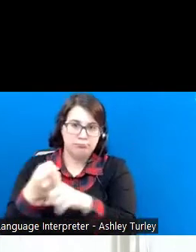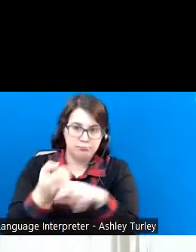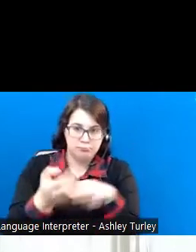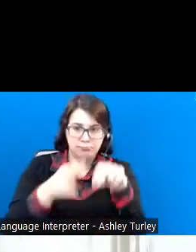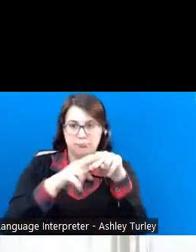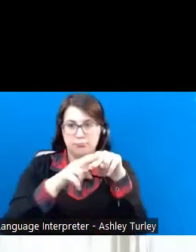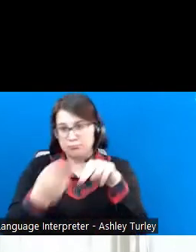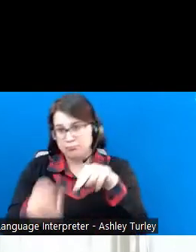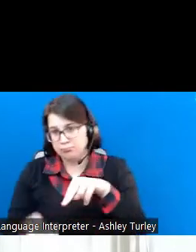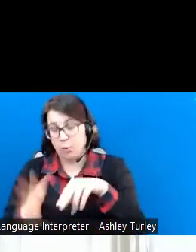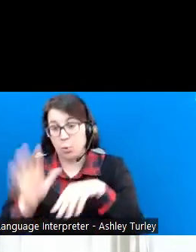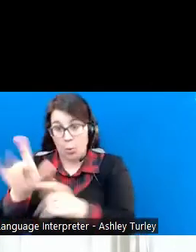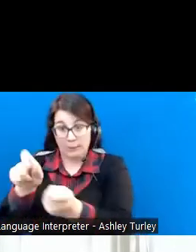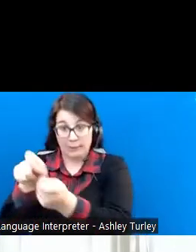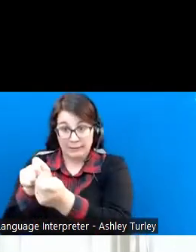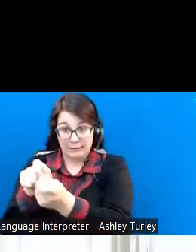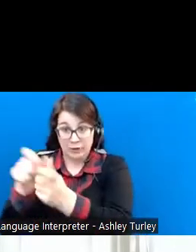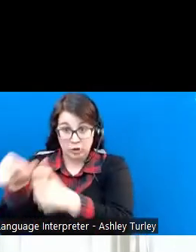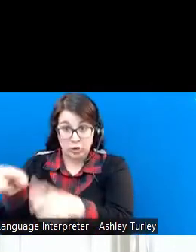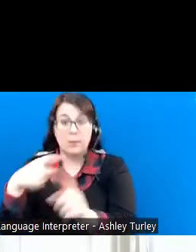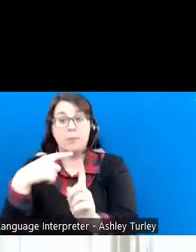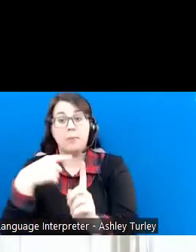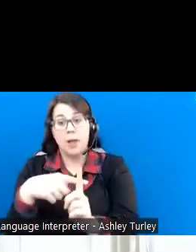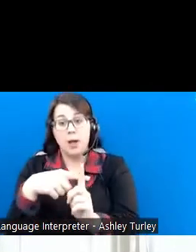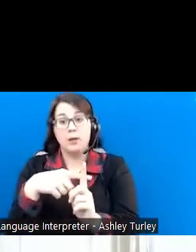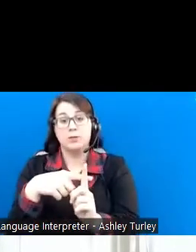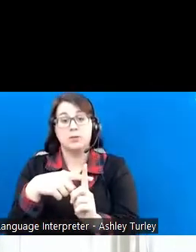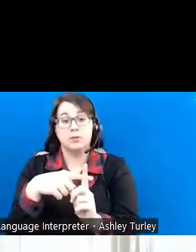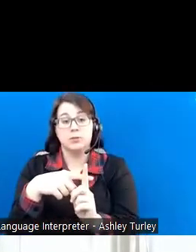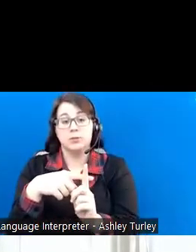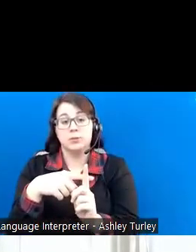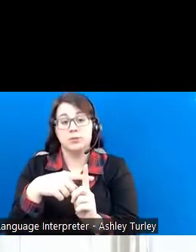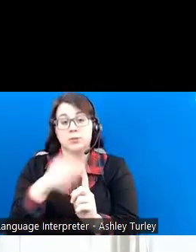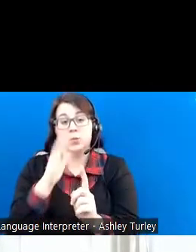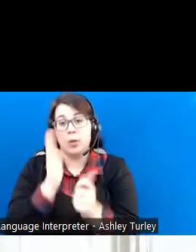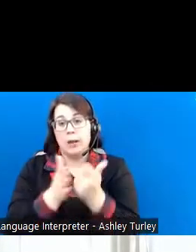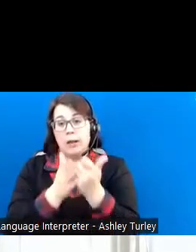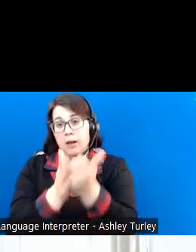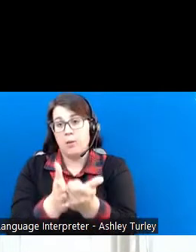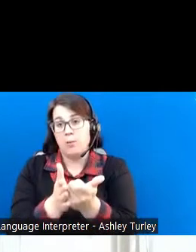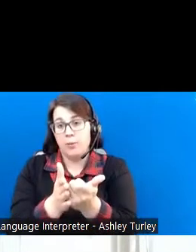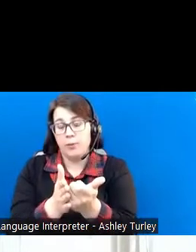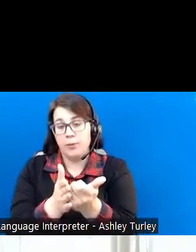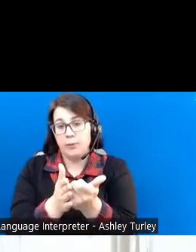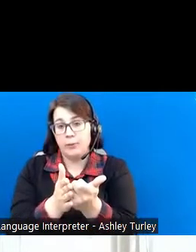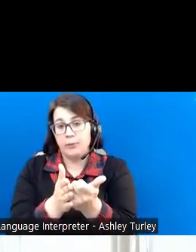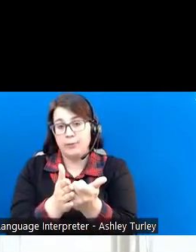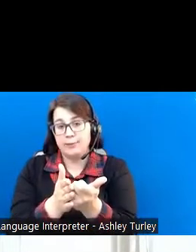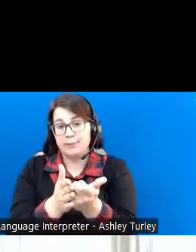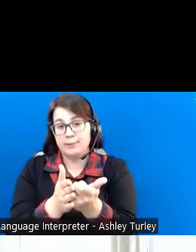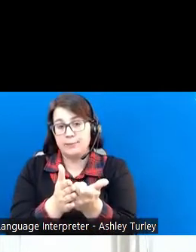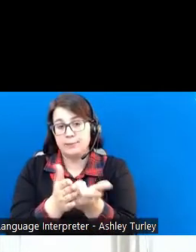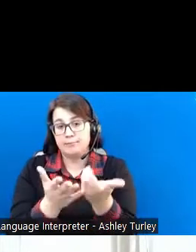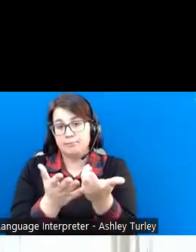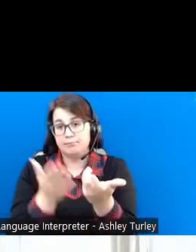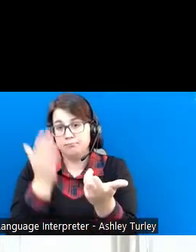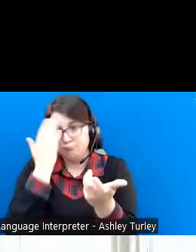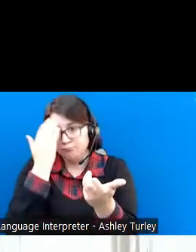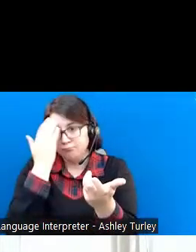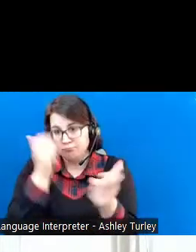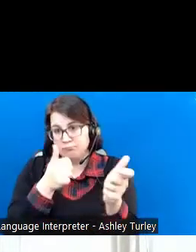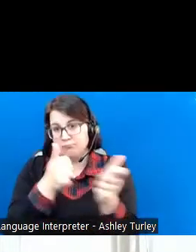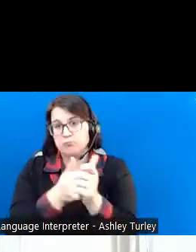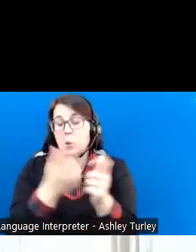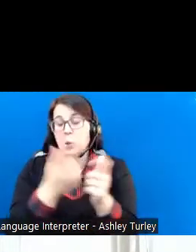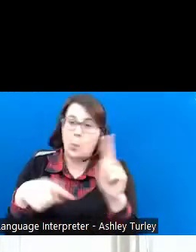specific check. And we will also help you keep up to date on when to